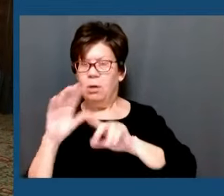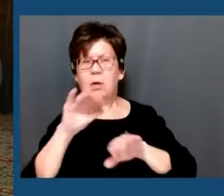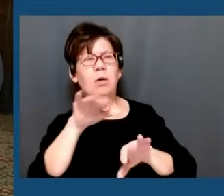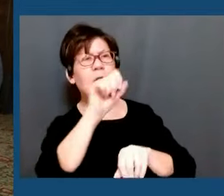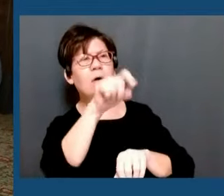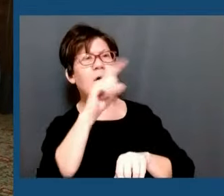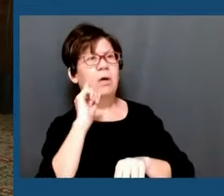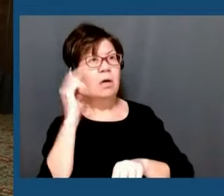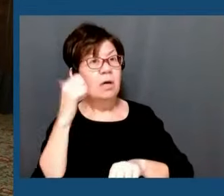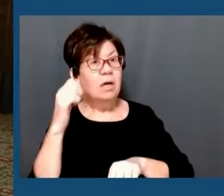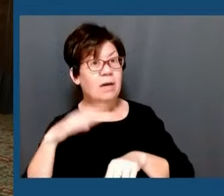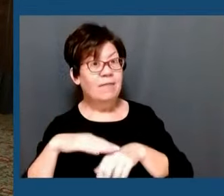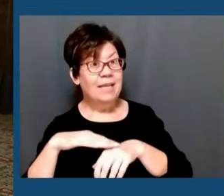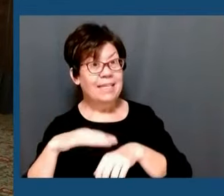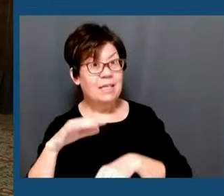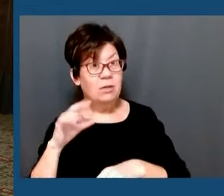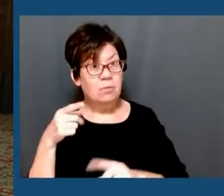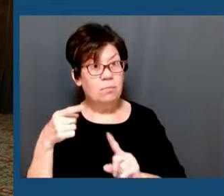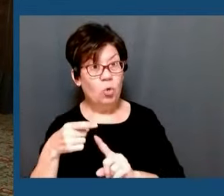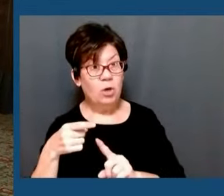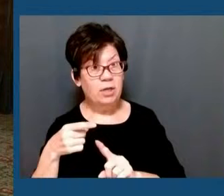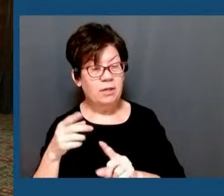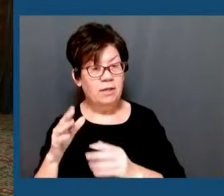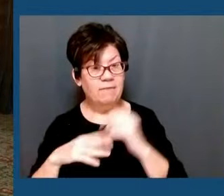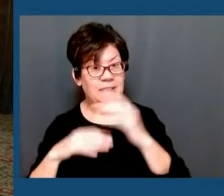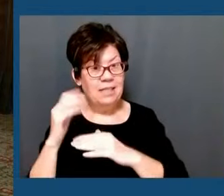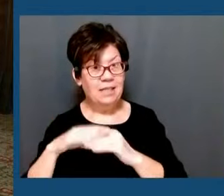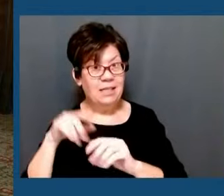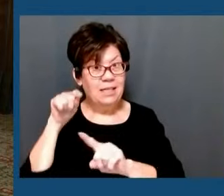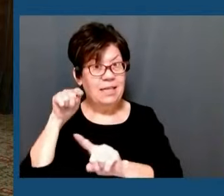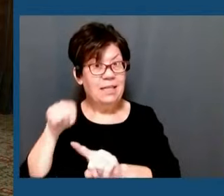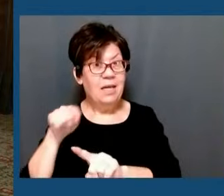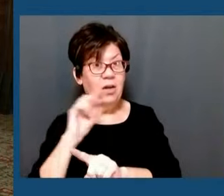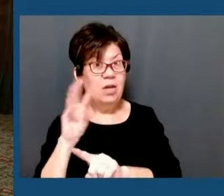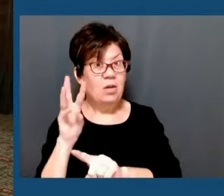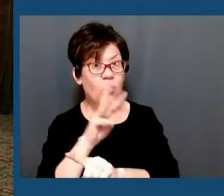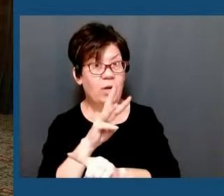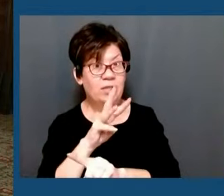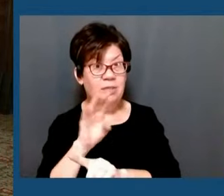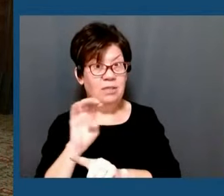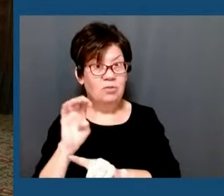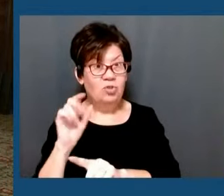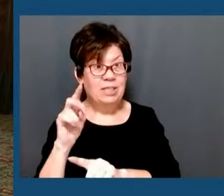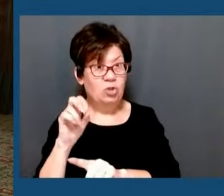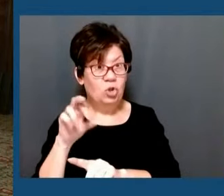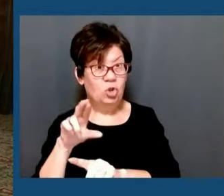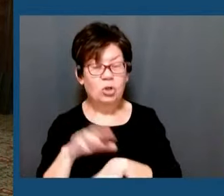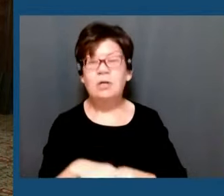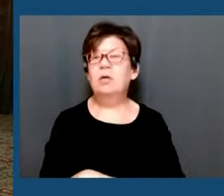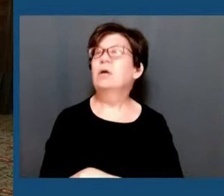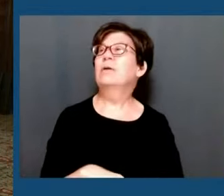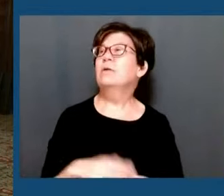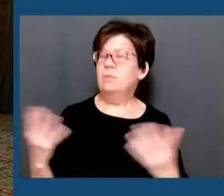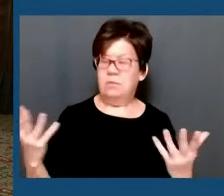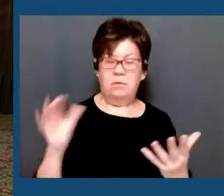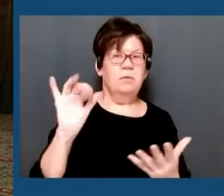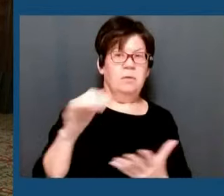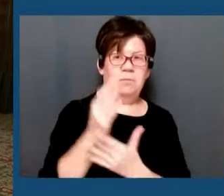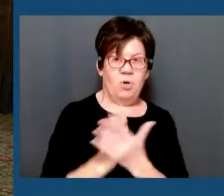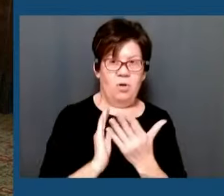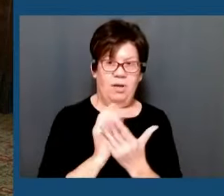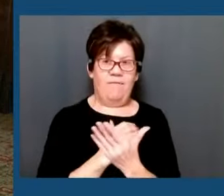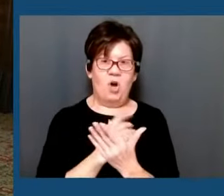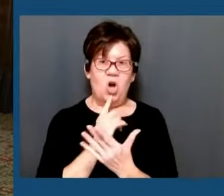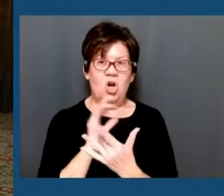Point facility in Westchester and any concerns there? That's part of our analysis of all critically important